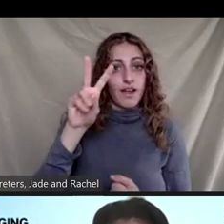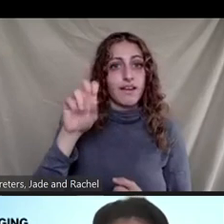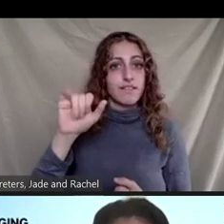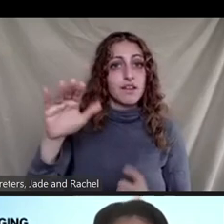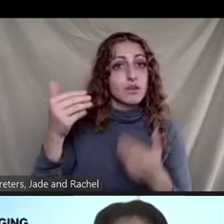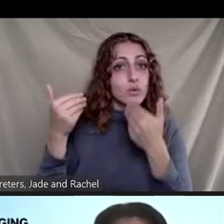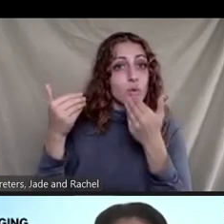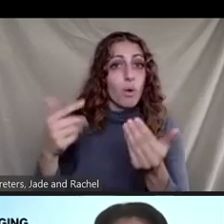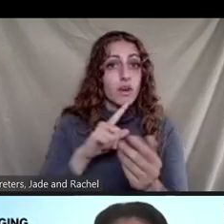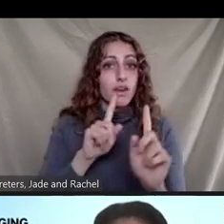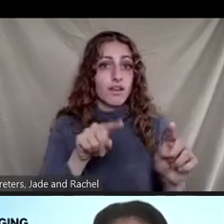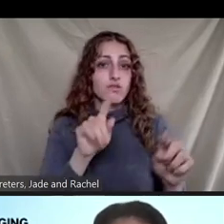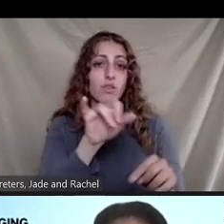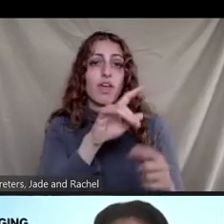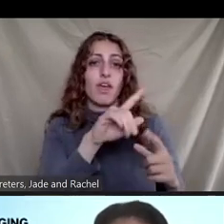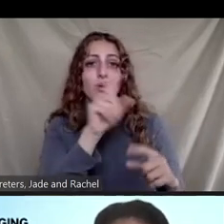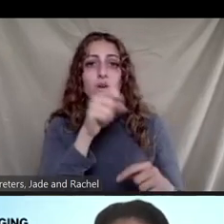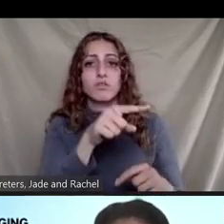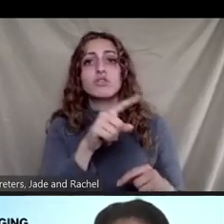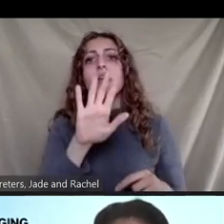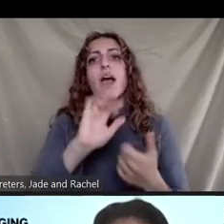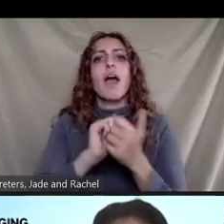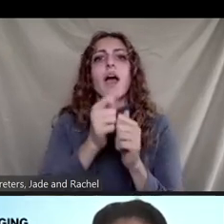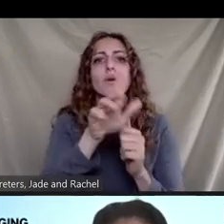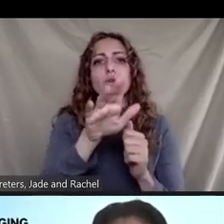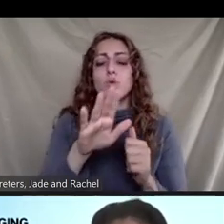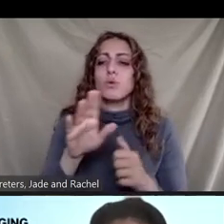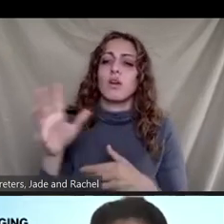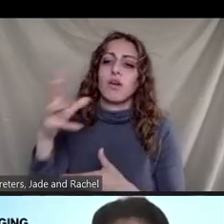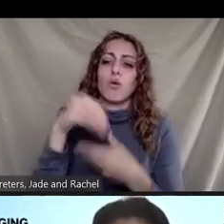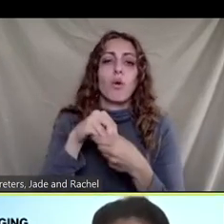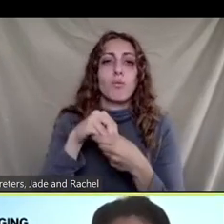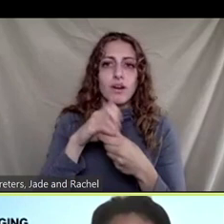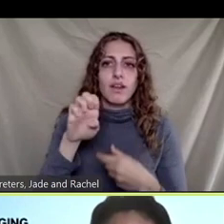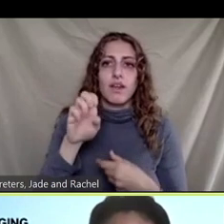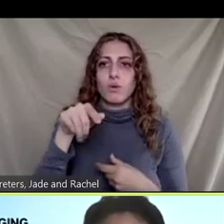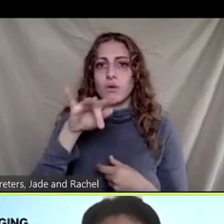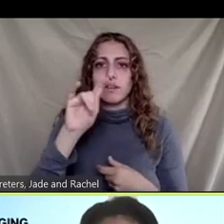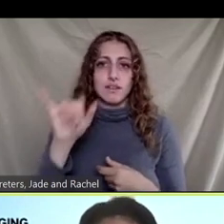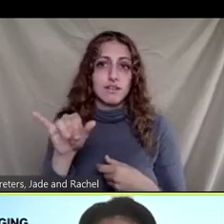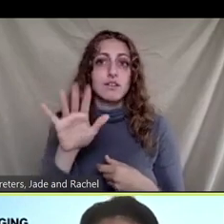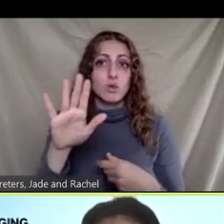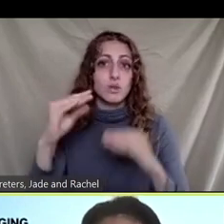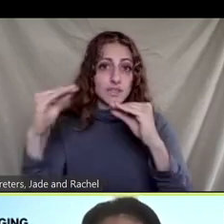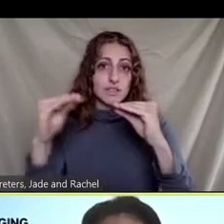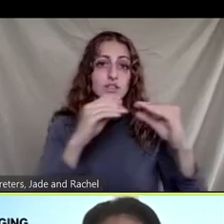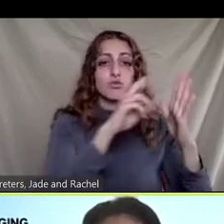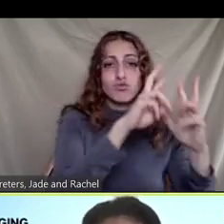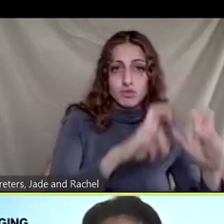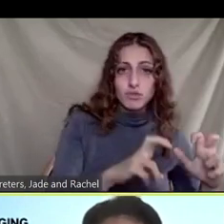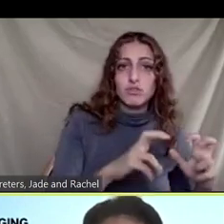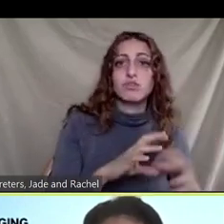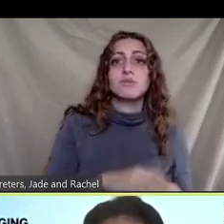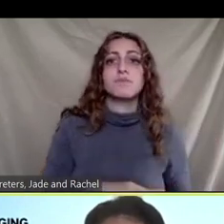about how you incorporate equity in your research and teaching yeah absolutely um thank you for the question